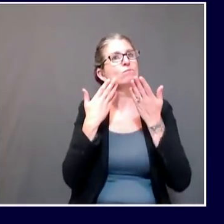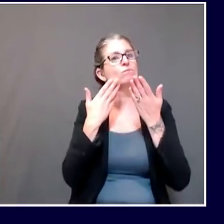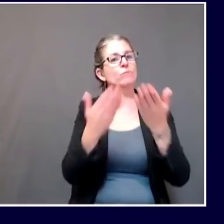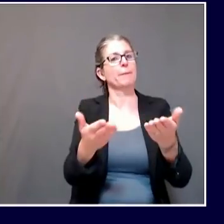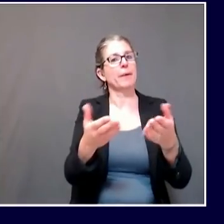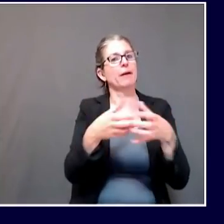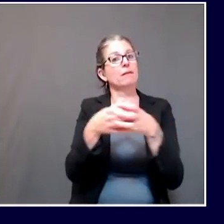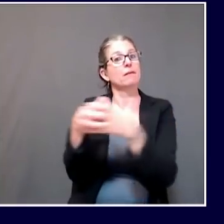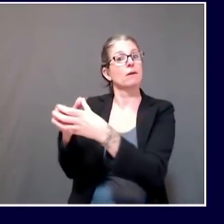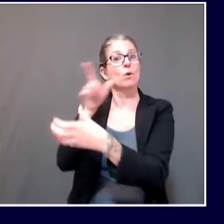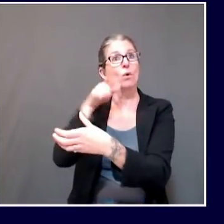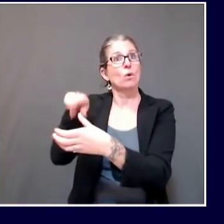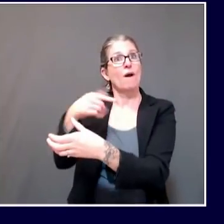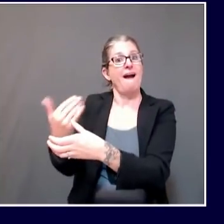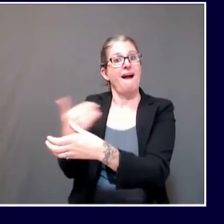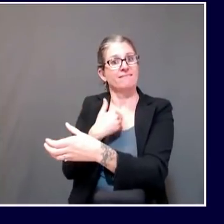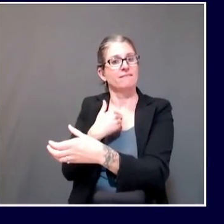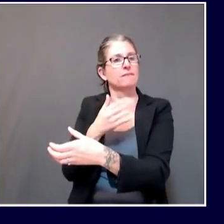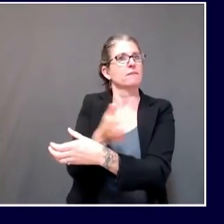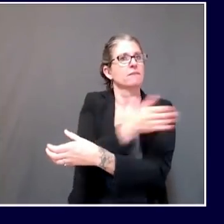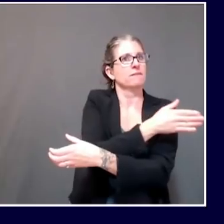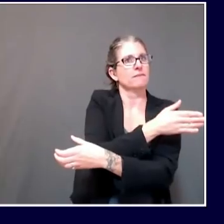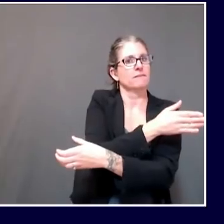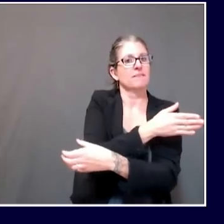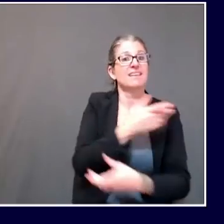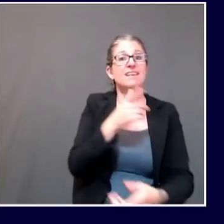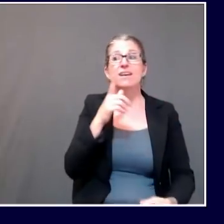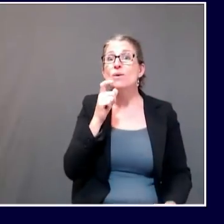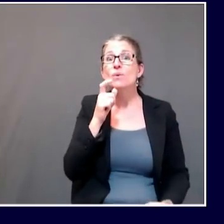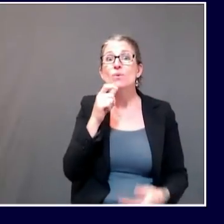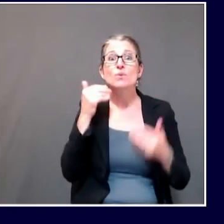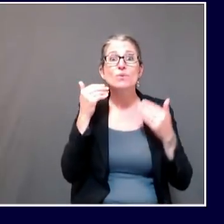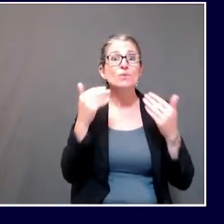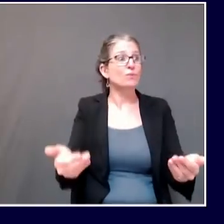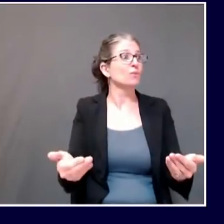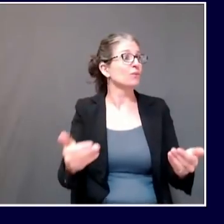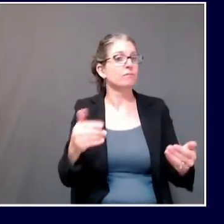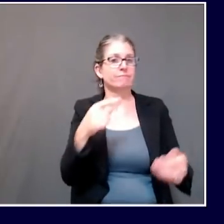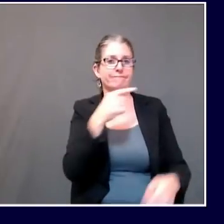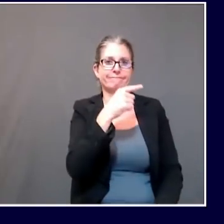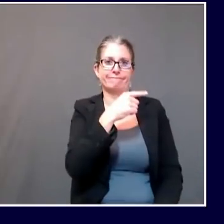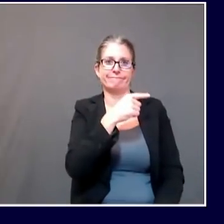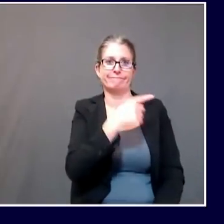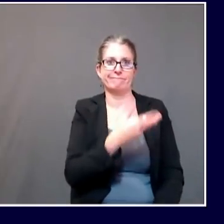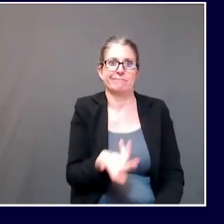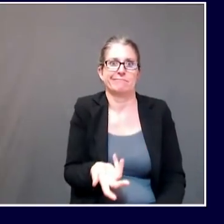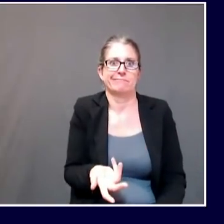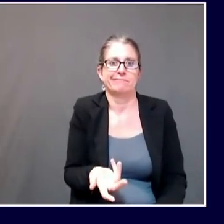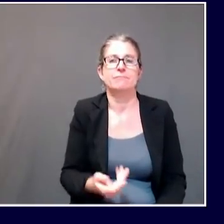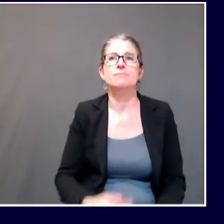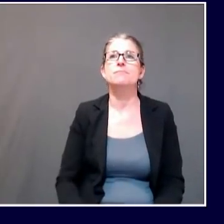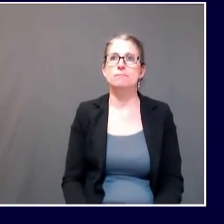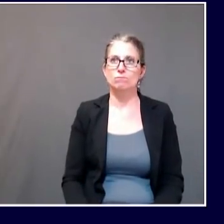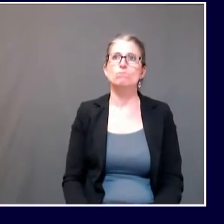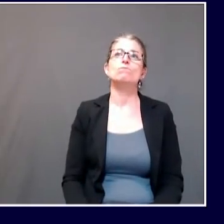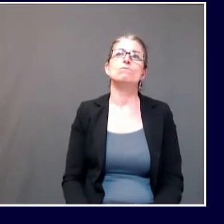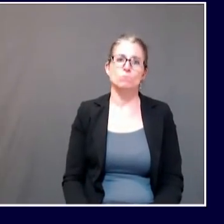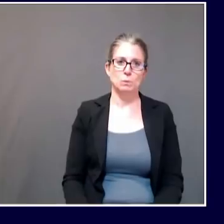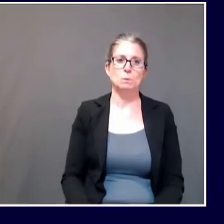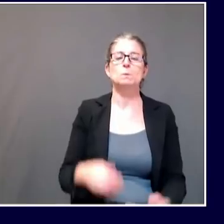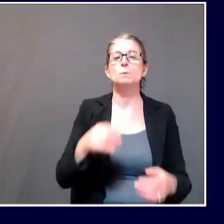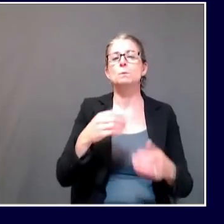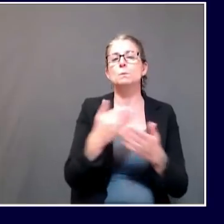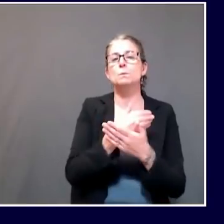place. I have a question on a completely different subject from a listener who wonders, with all of the talk that we've heard about